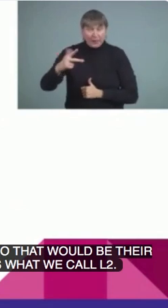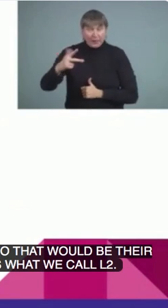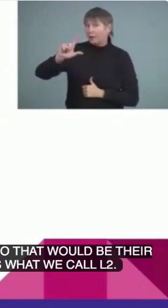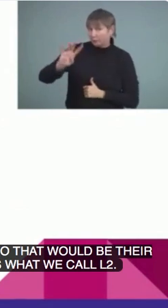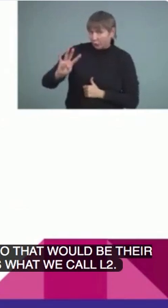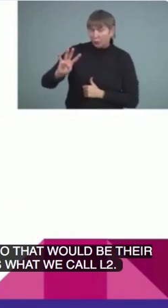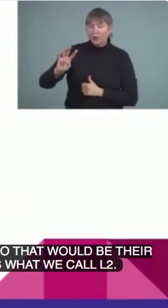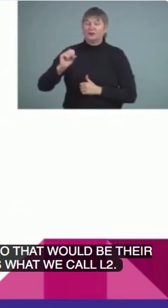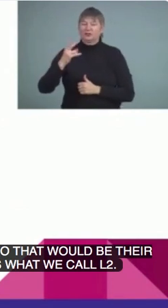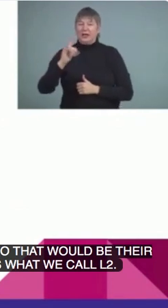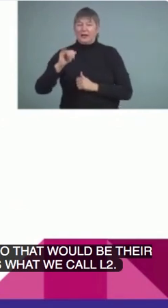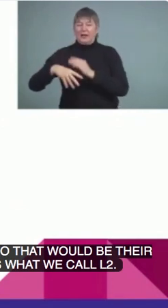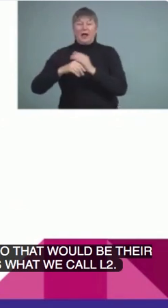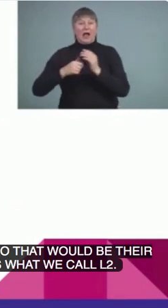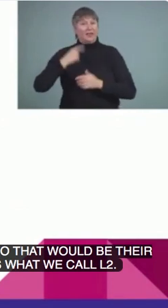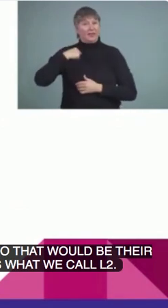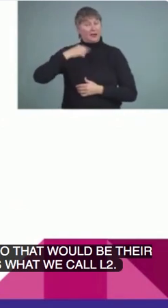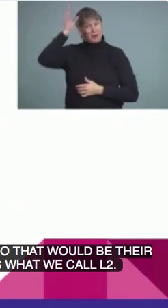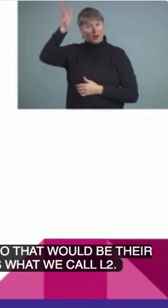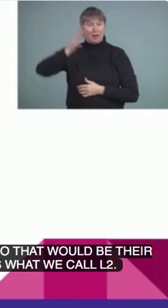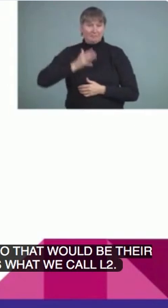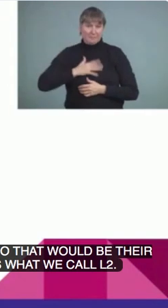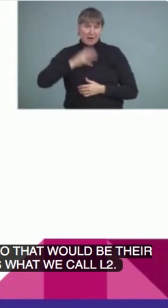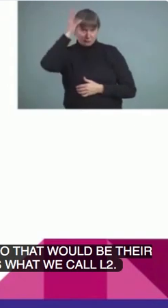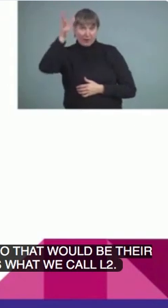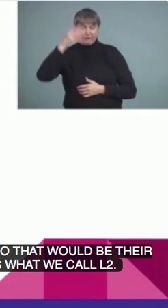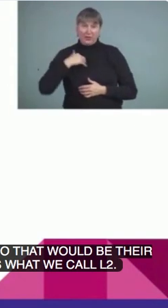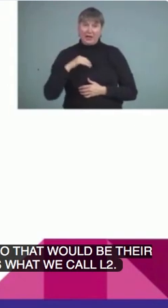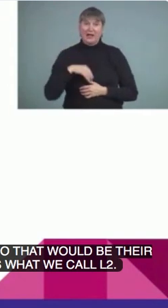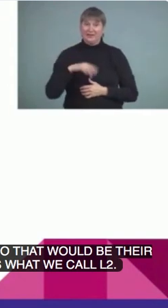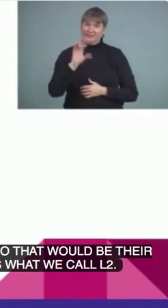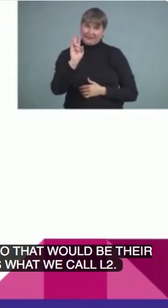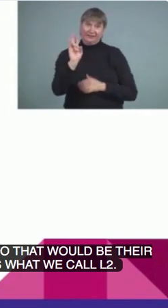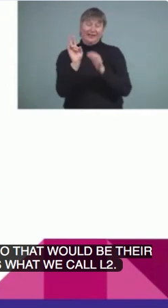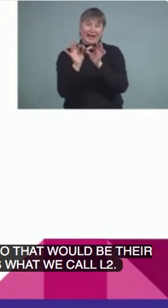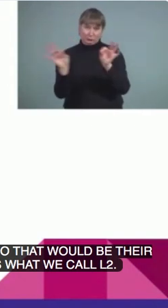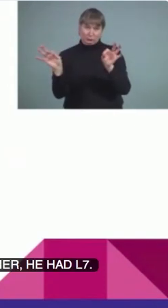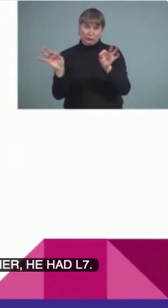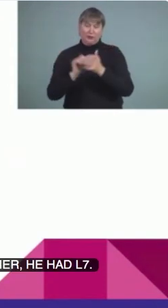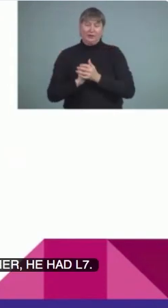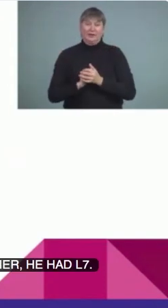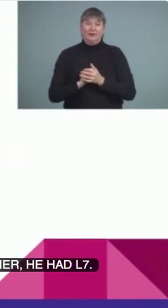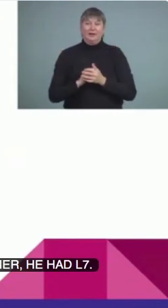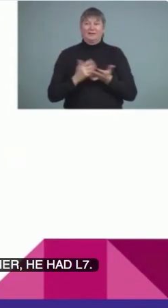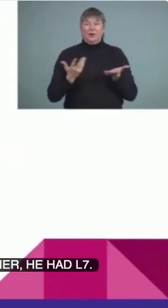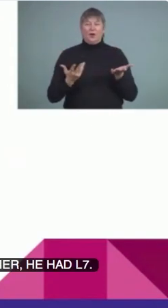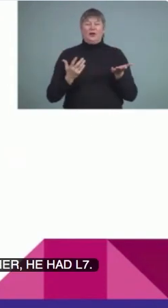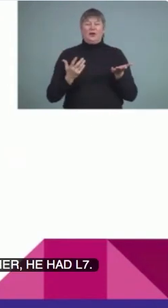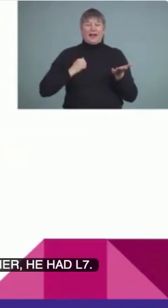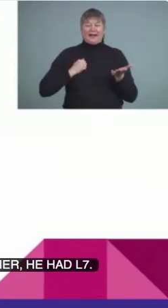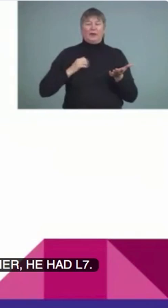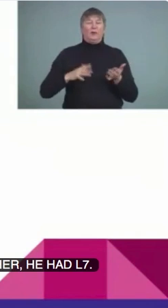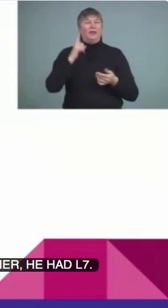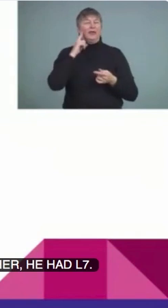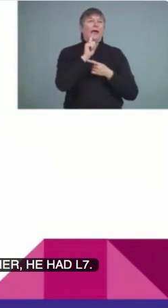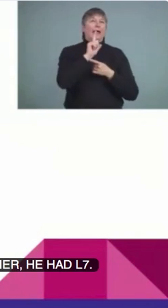um I think of my grandfather he had L7 so when we're really quite Canadian sometimes L1 and L2